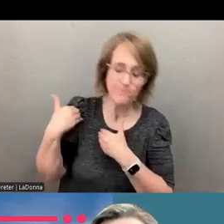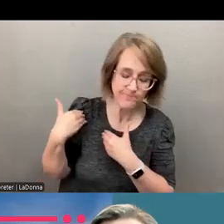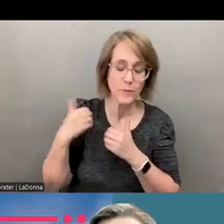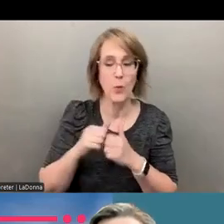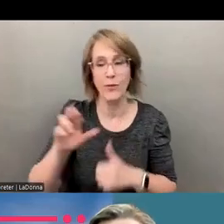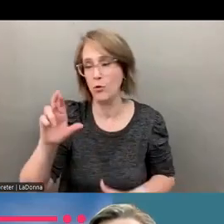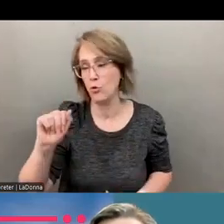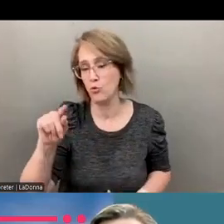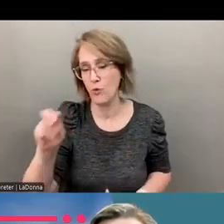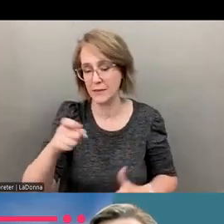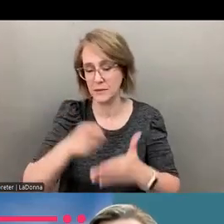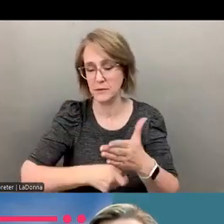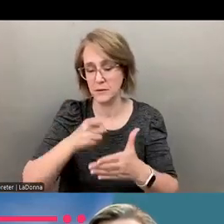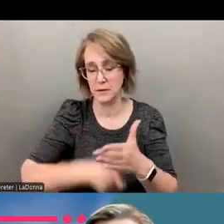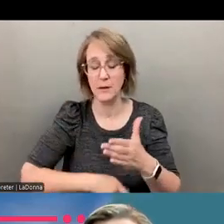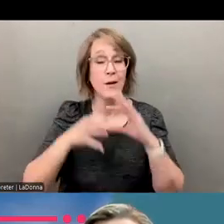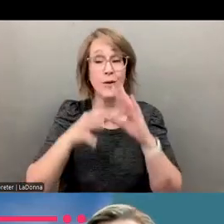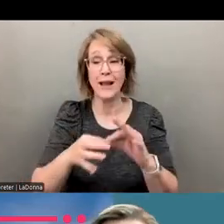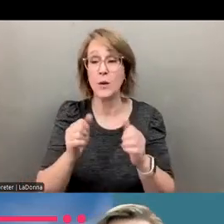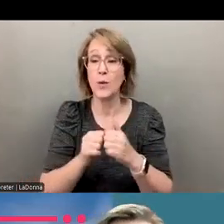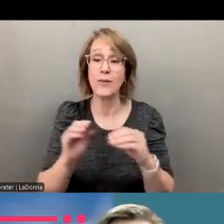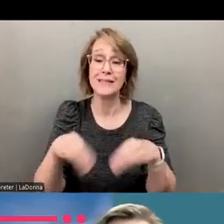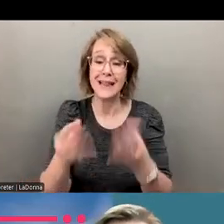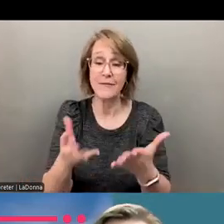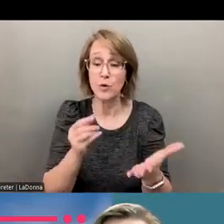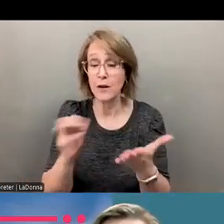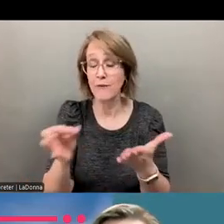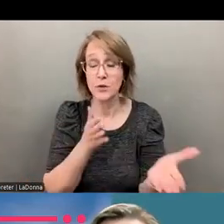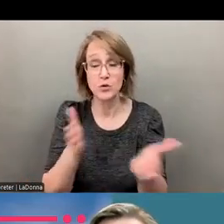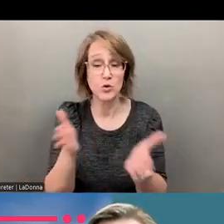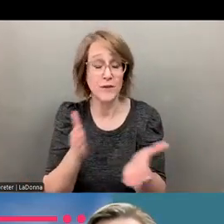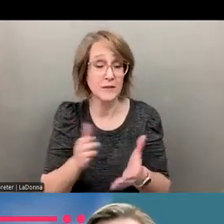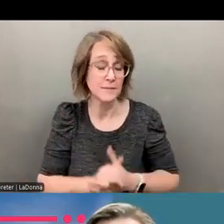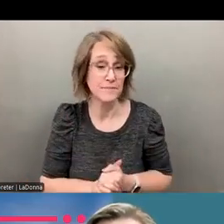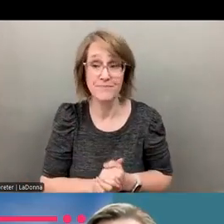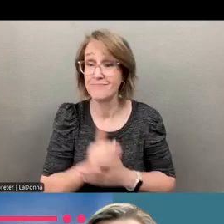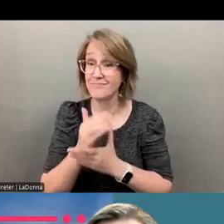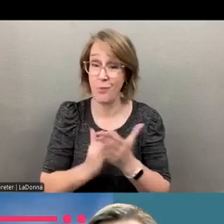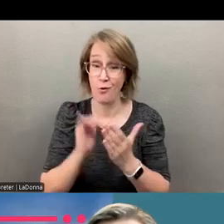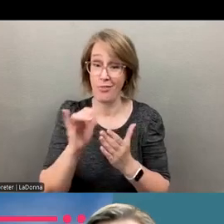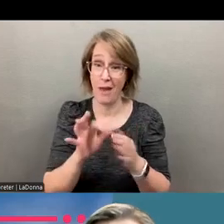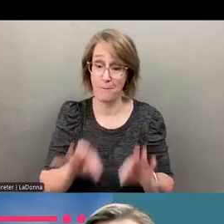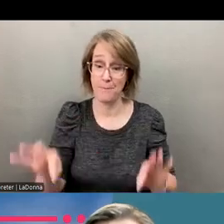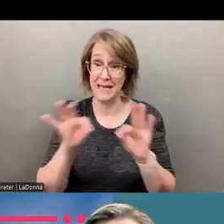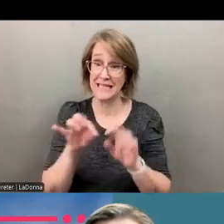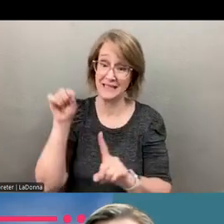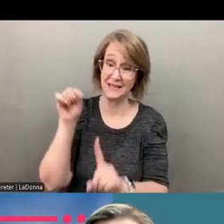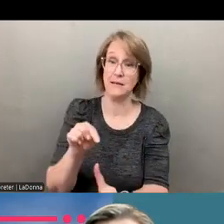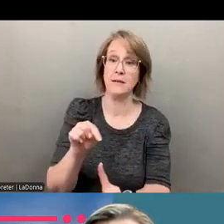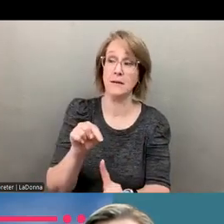to cover the cost of delivering those services for the Medicaid piece. And part of that piece is to recognize the